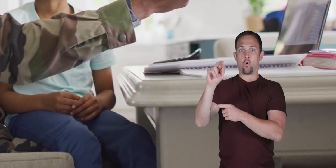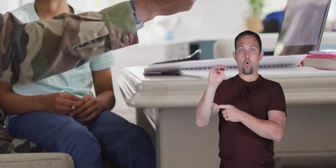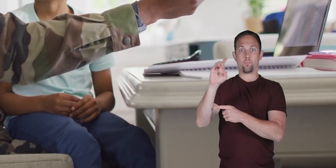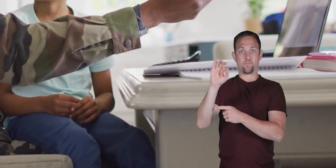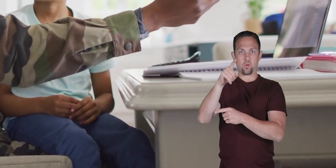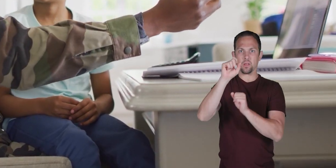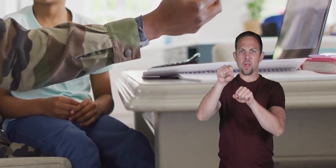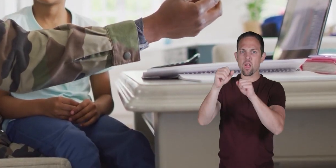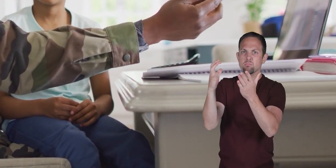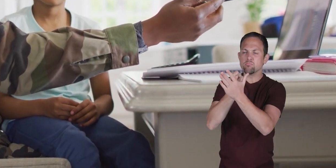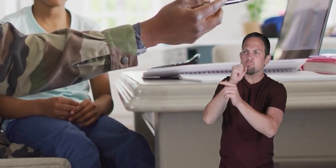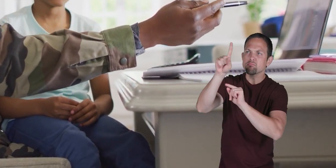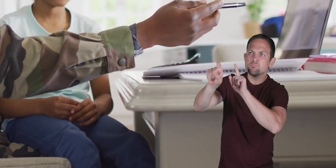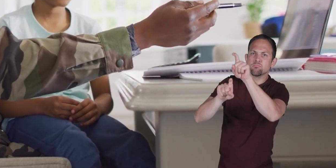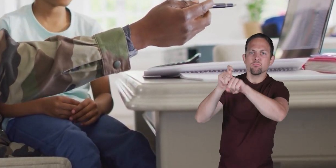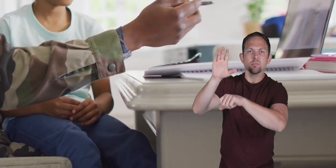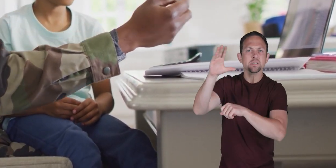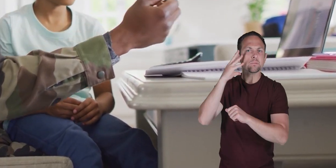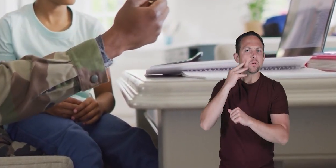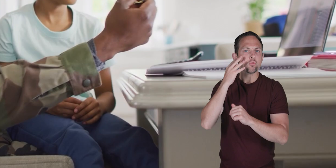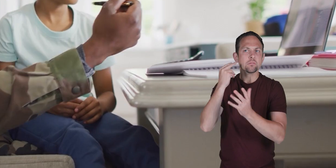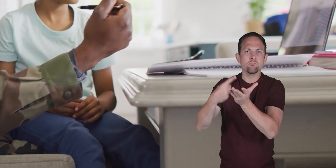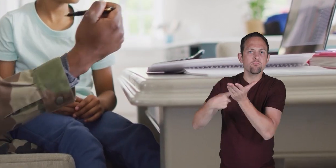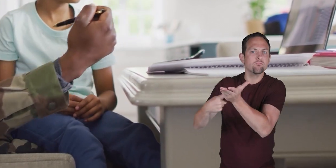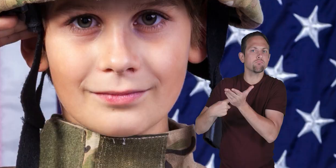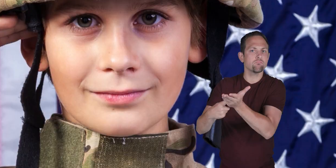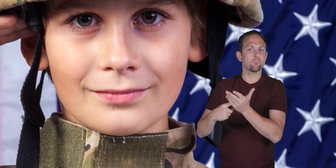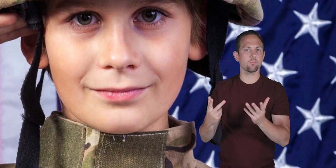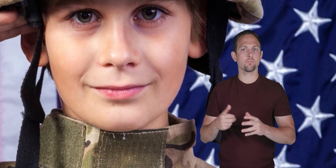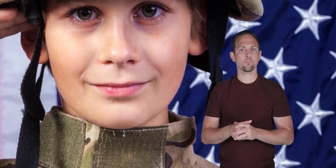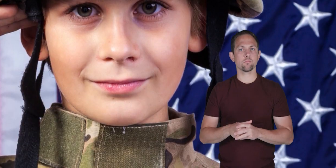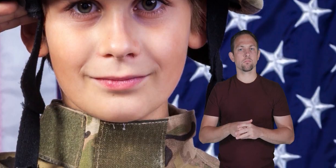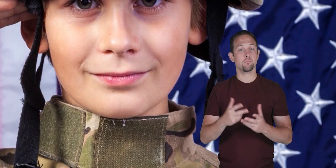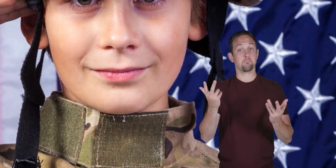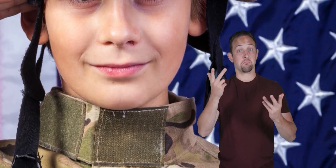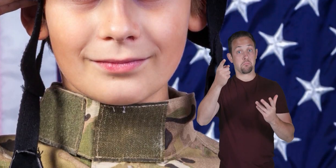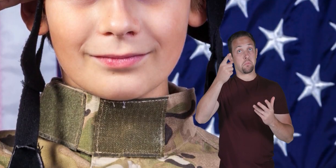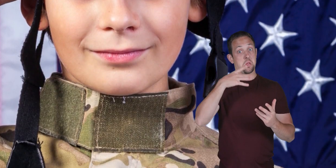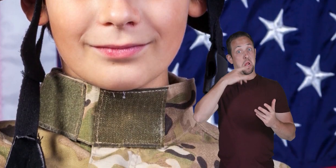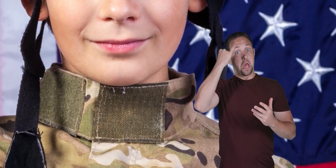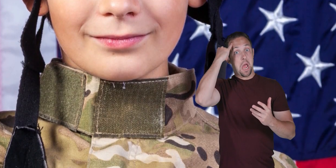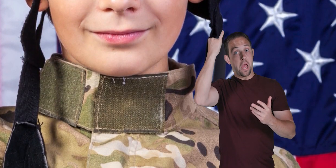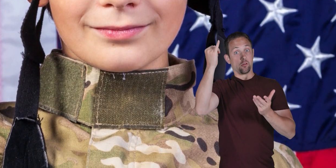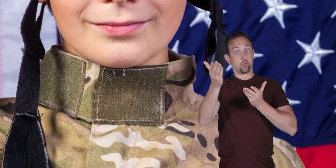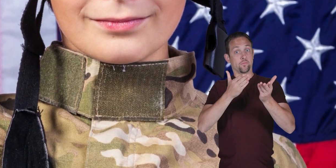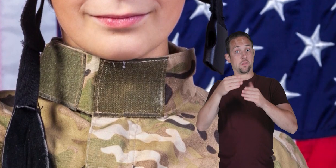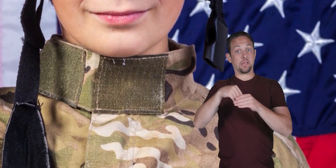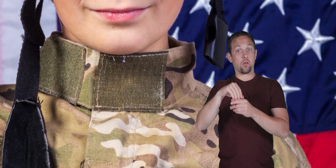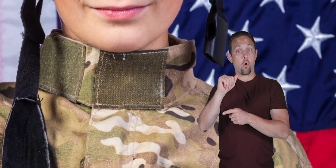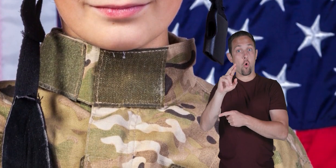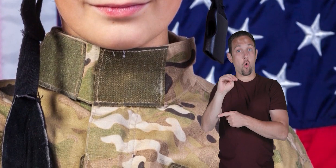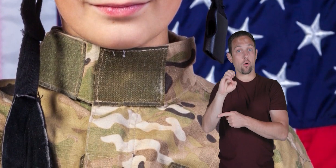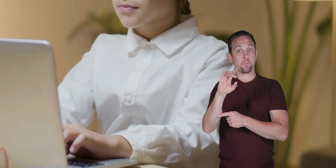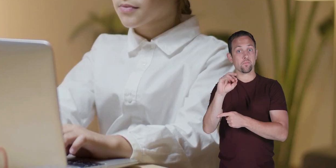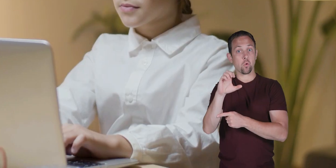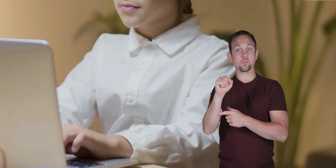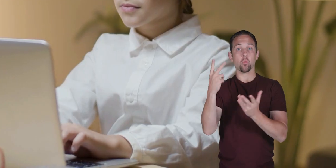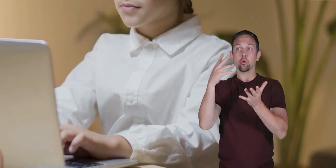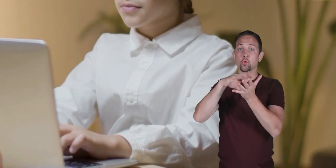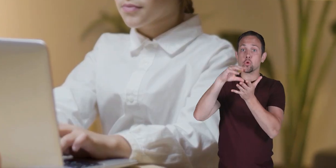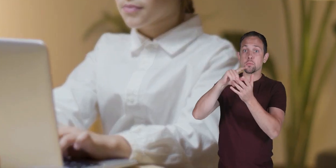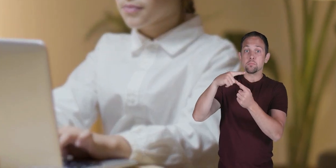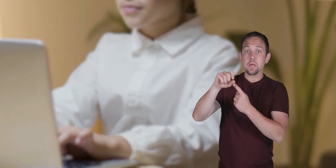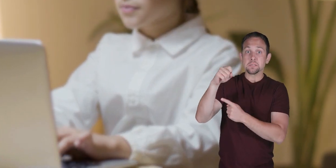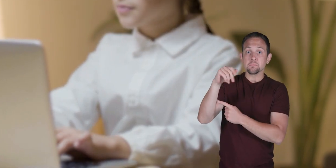you can also talk to them about their experience whether you like the idea of serving in the armed forces or